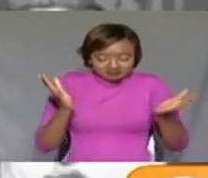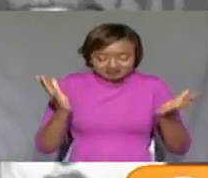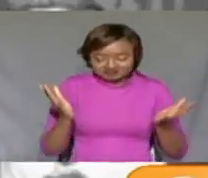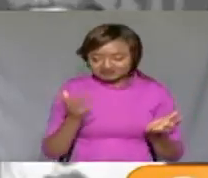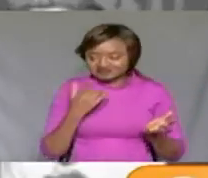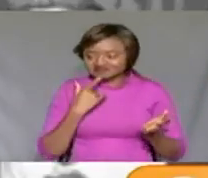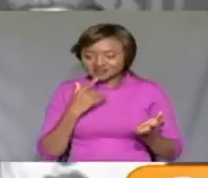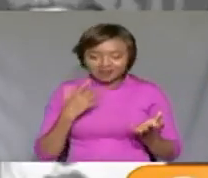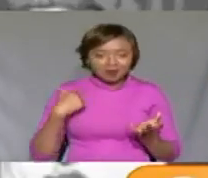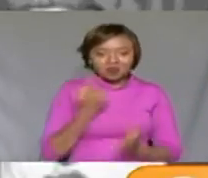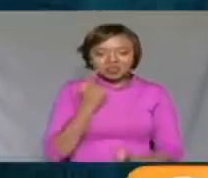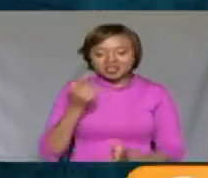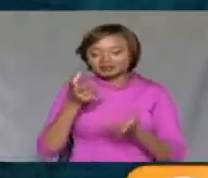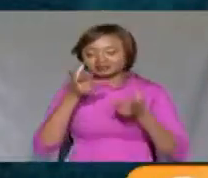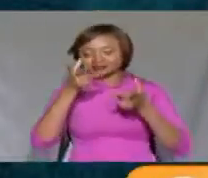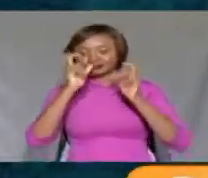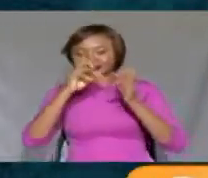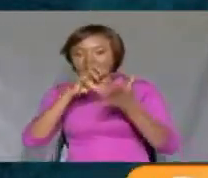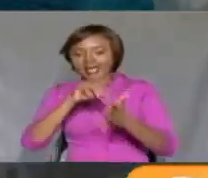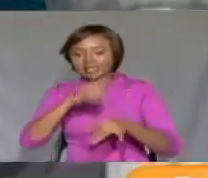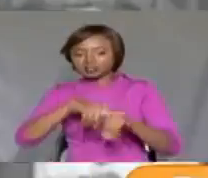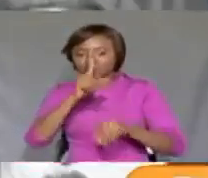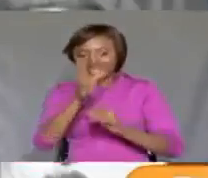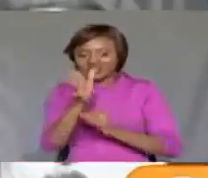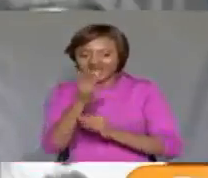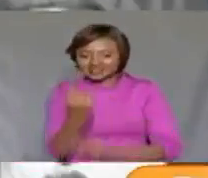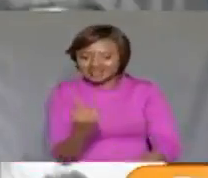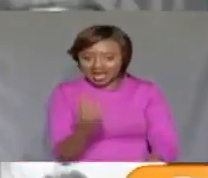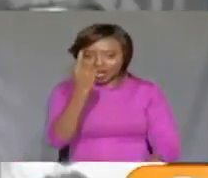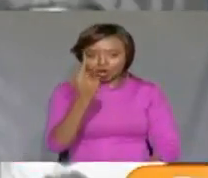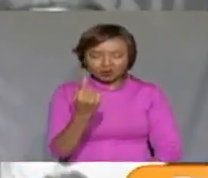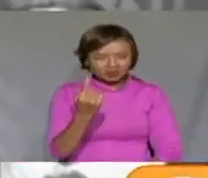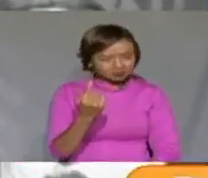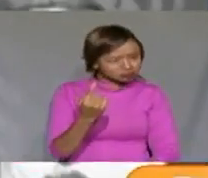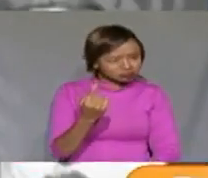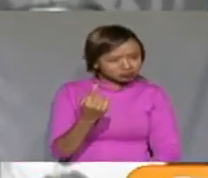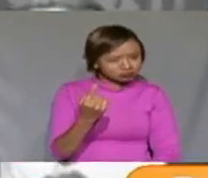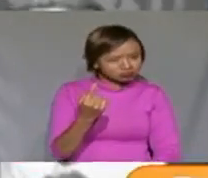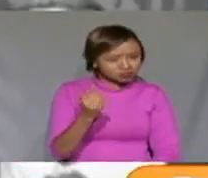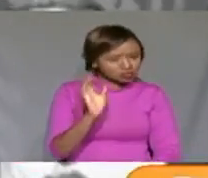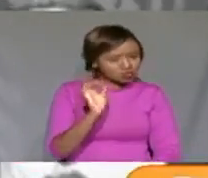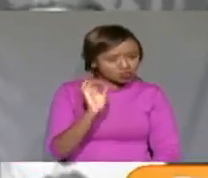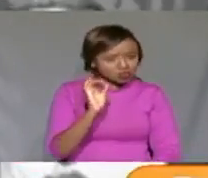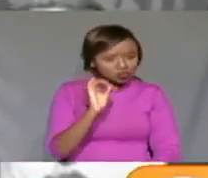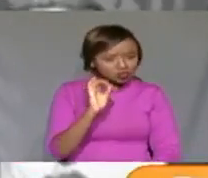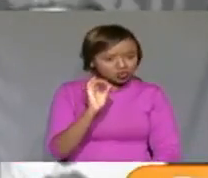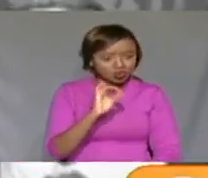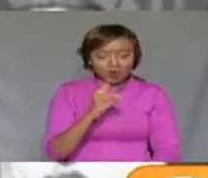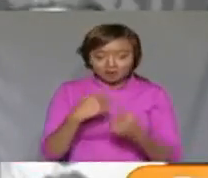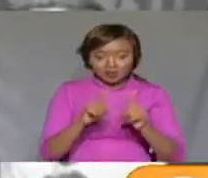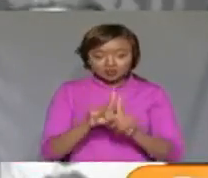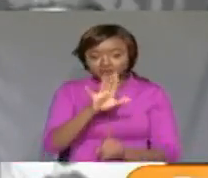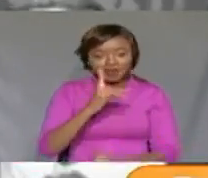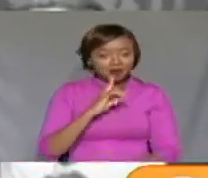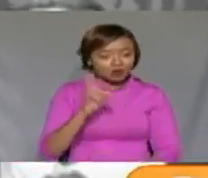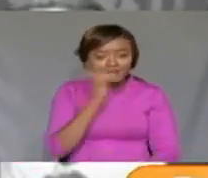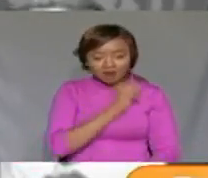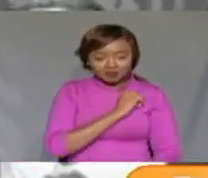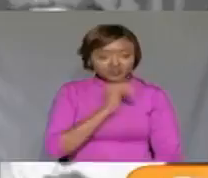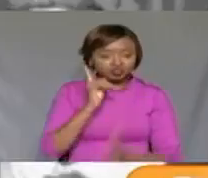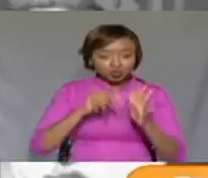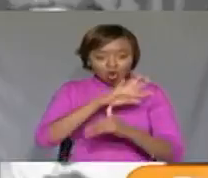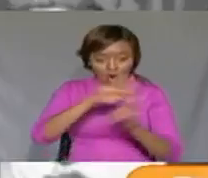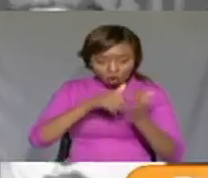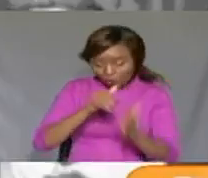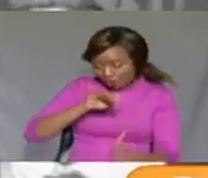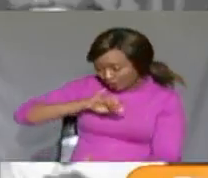matters on Thursdays only. And to flex his administrative muscle on truant judges and magistrates, Maraga has ordered that all pending rulings and